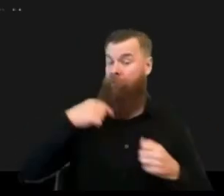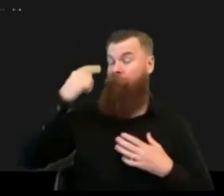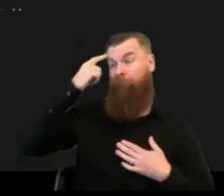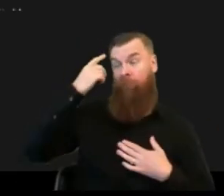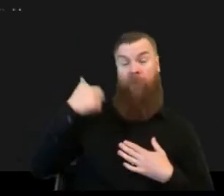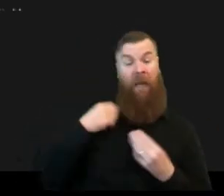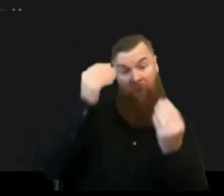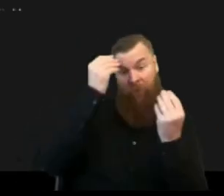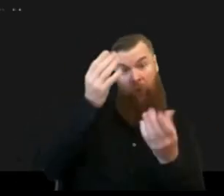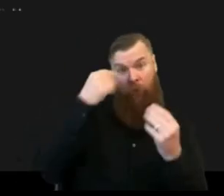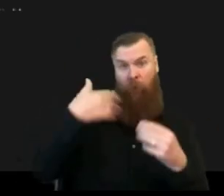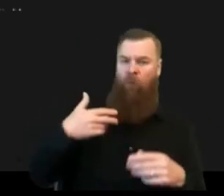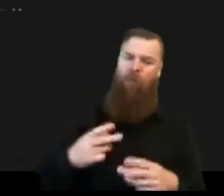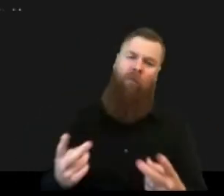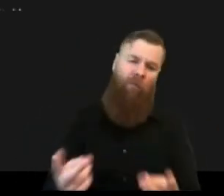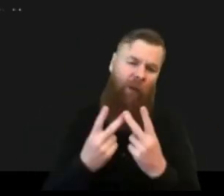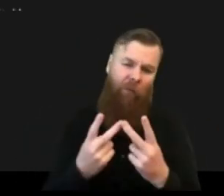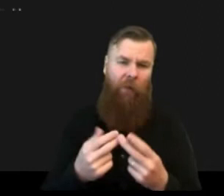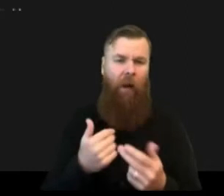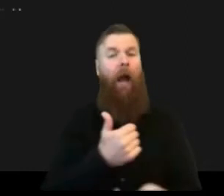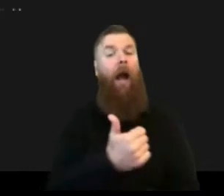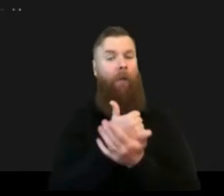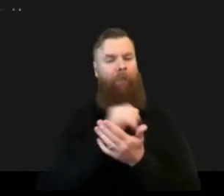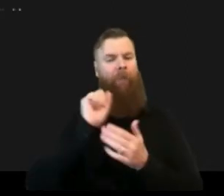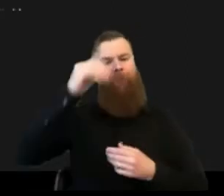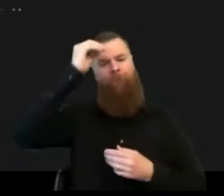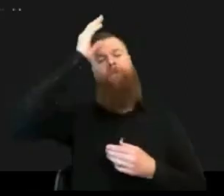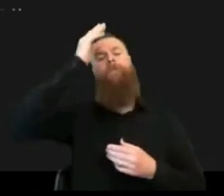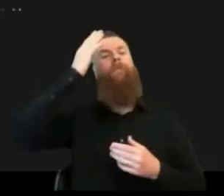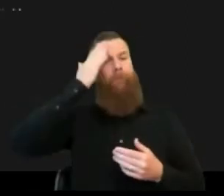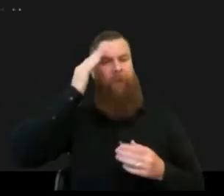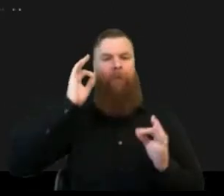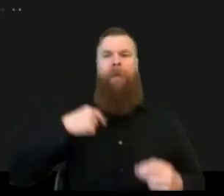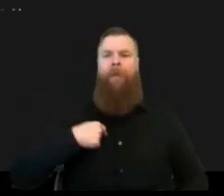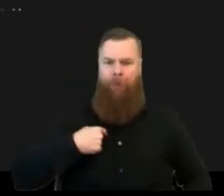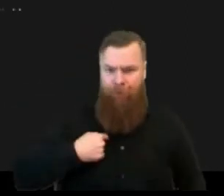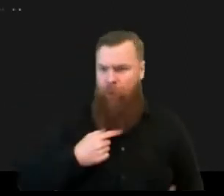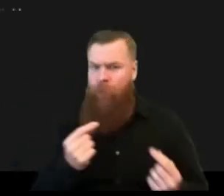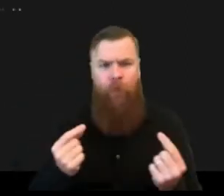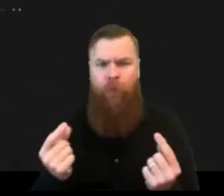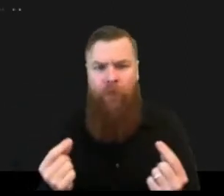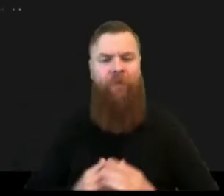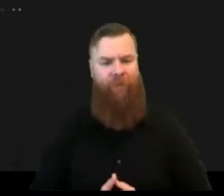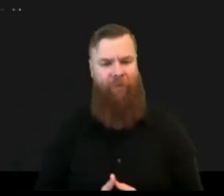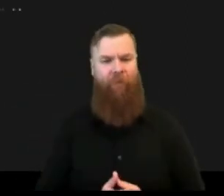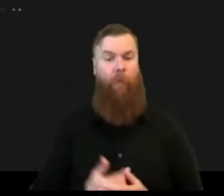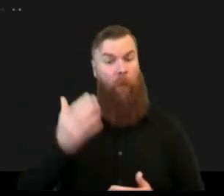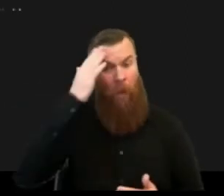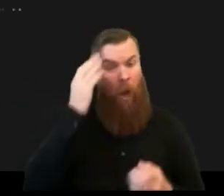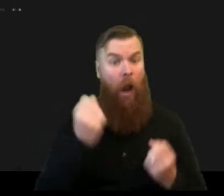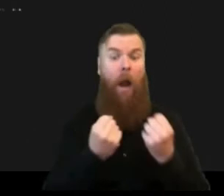so we had things you would expect like um how many people potentially affected what are the impact on some of the key sectors